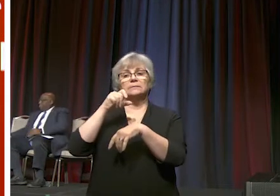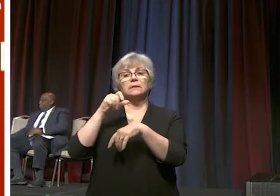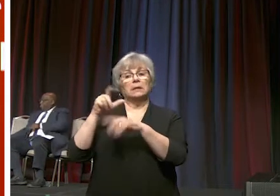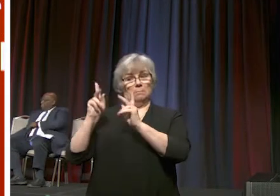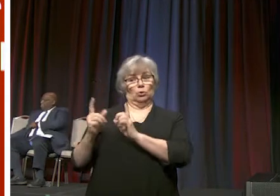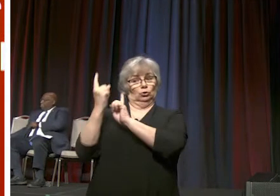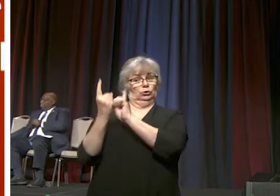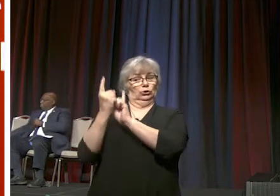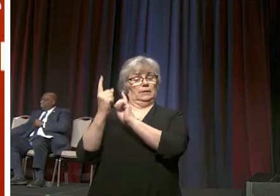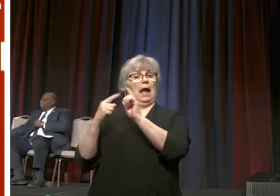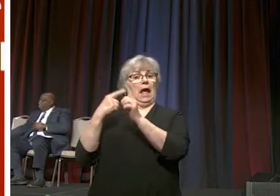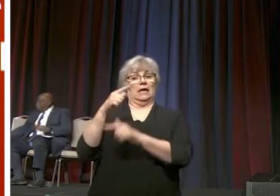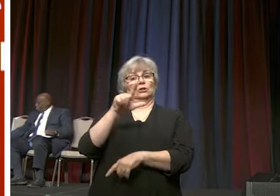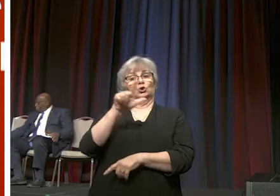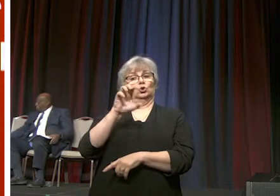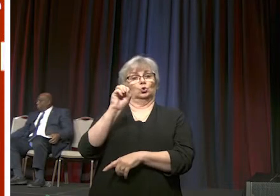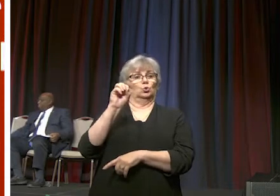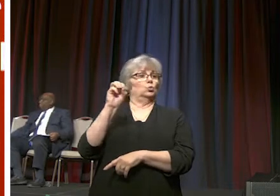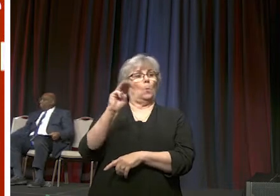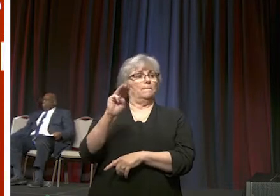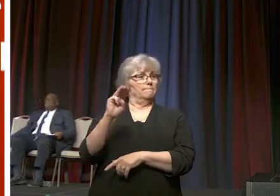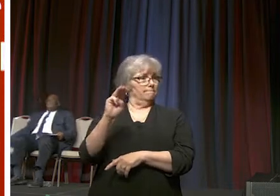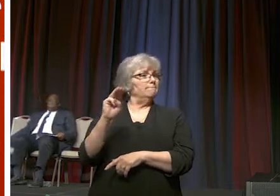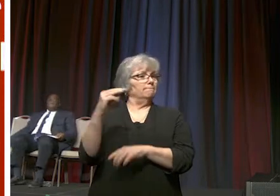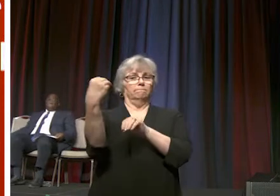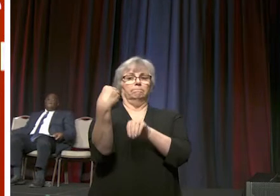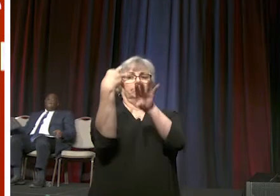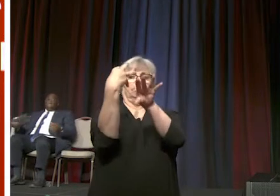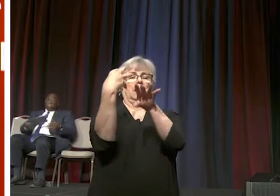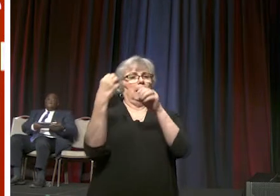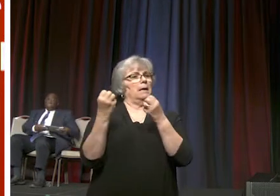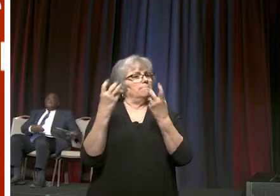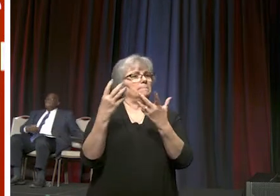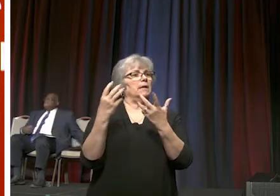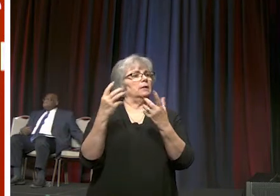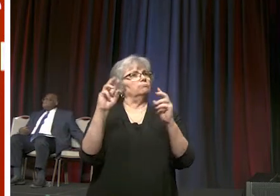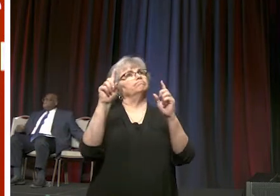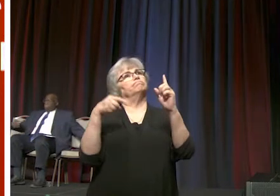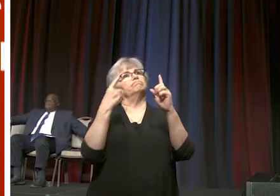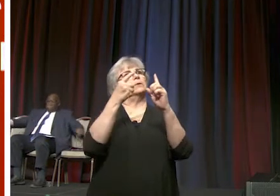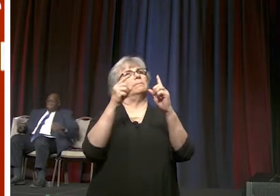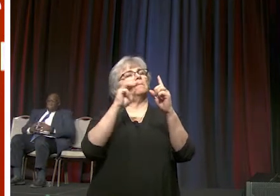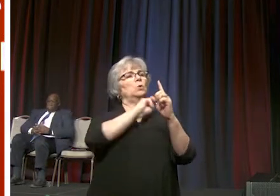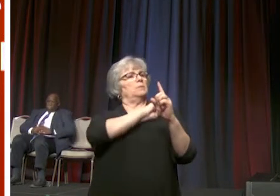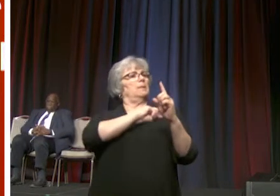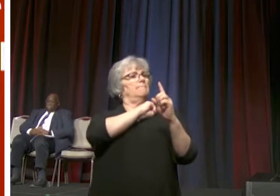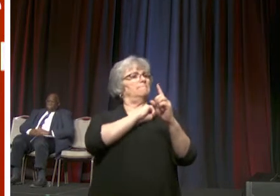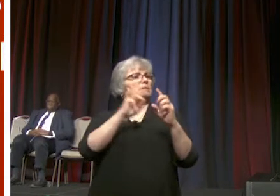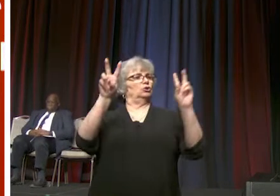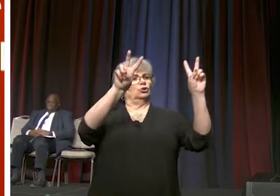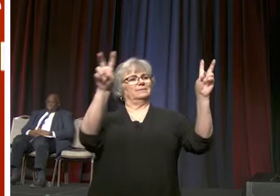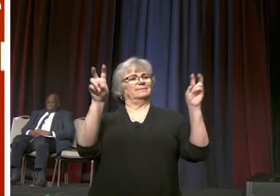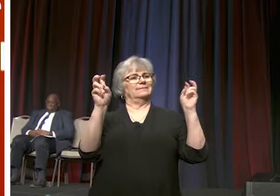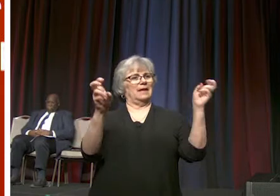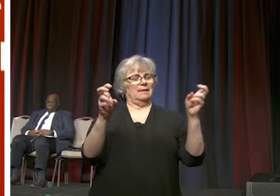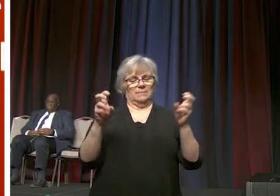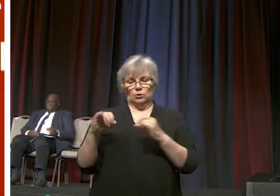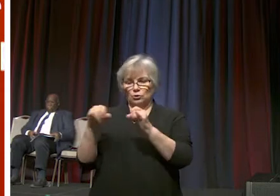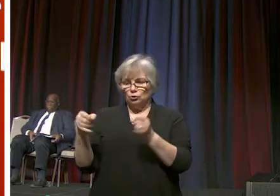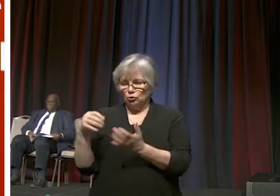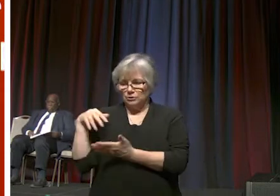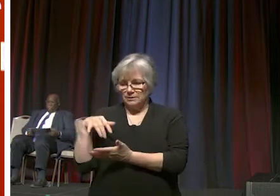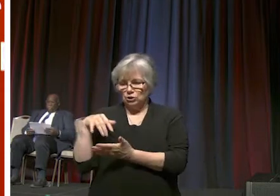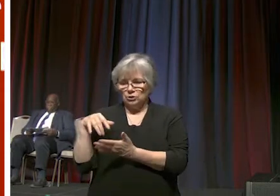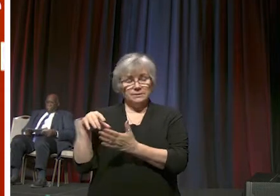but by zoom photo phone calls and came up with this mission statement the jurisdictional study committee